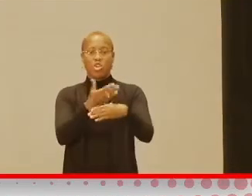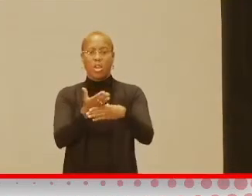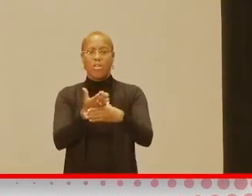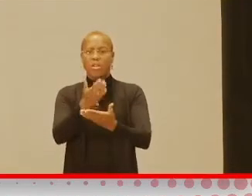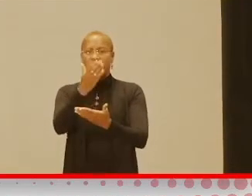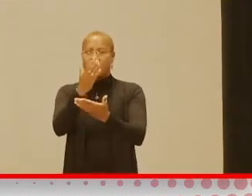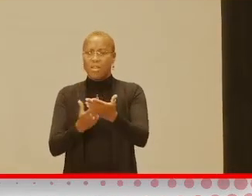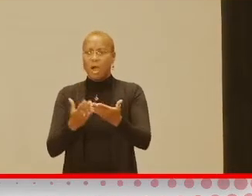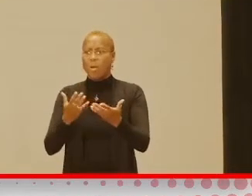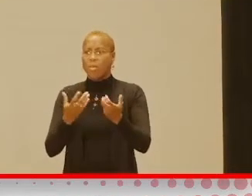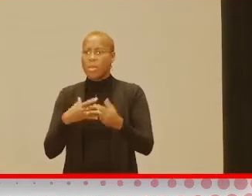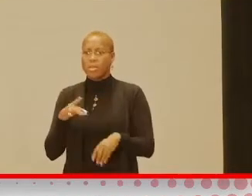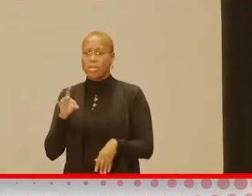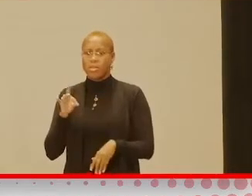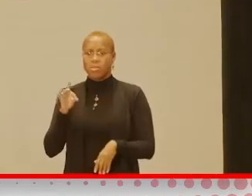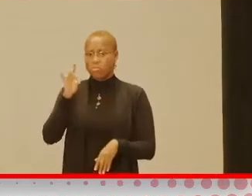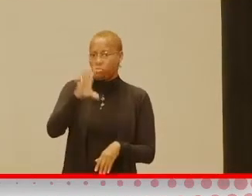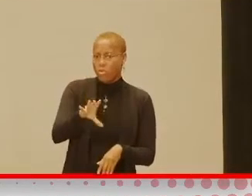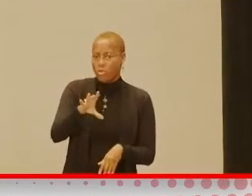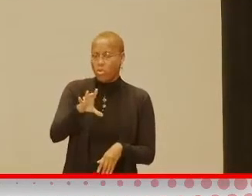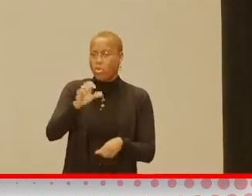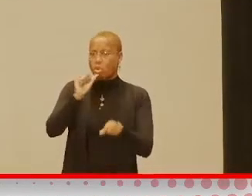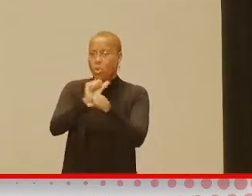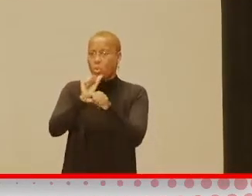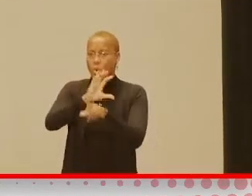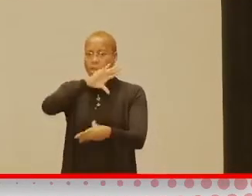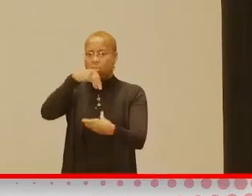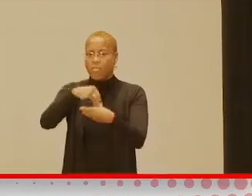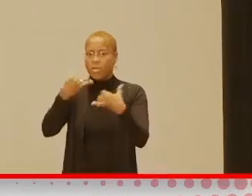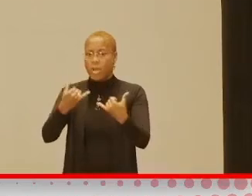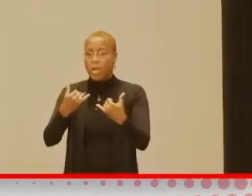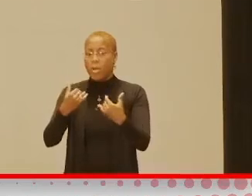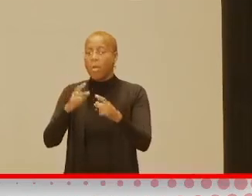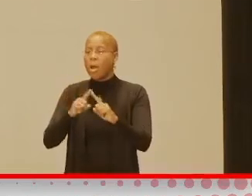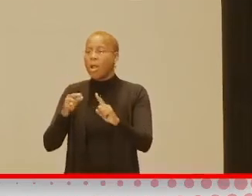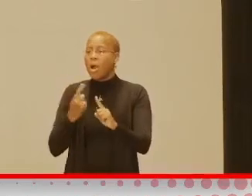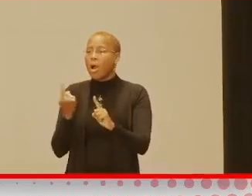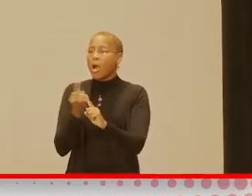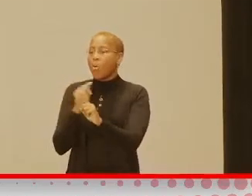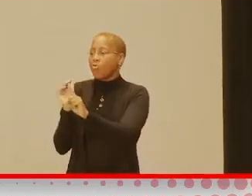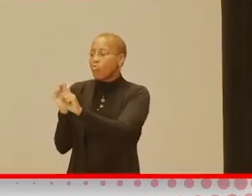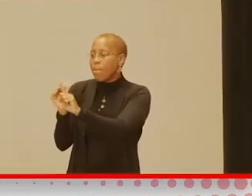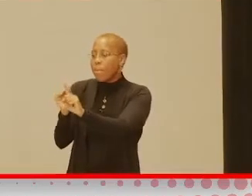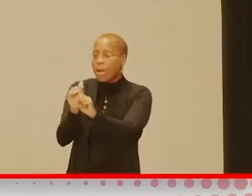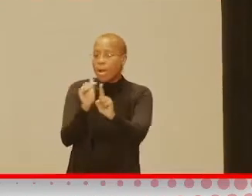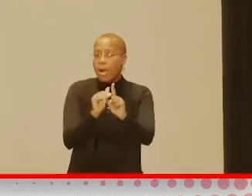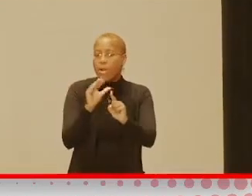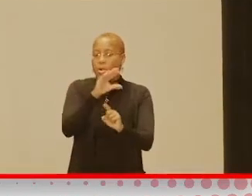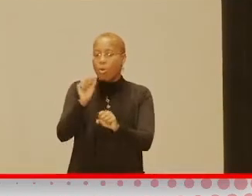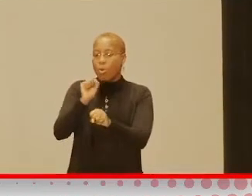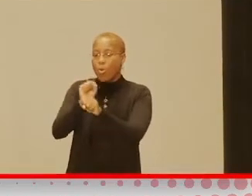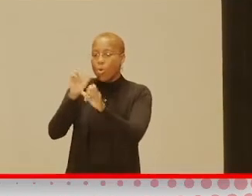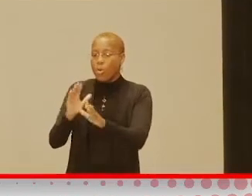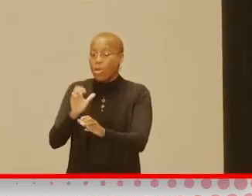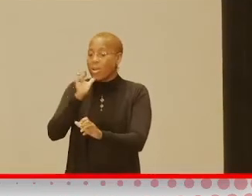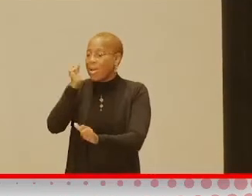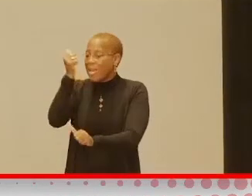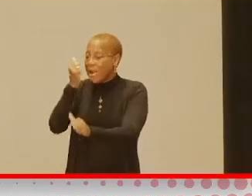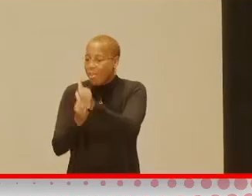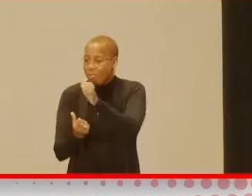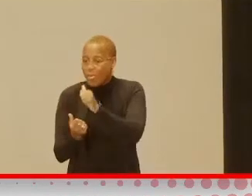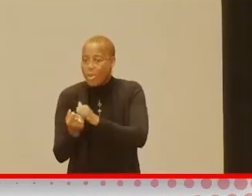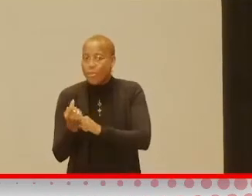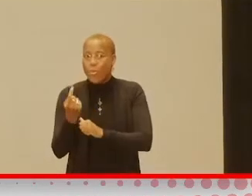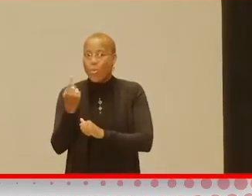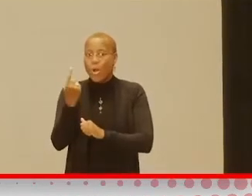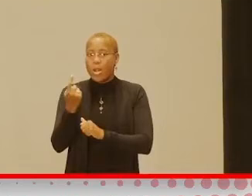work in the industry now. But I always remind my coworkers and colleagues that not every family has worked